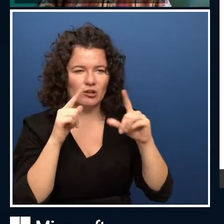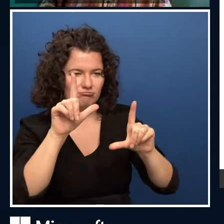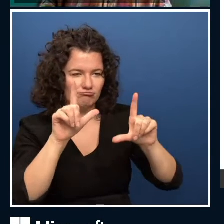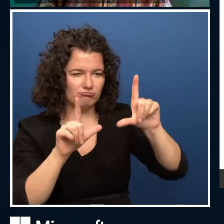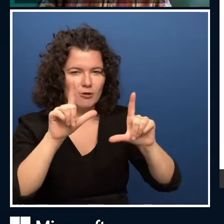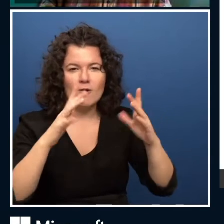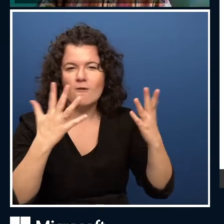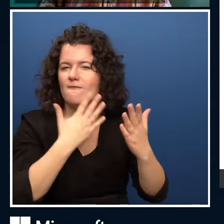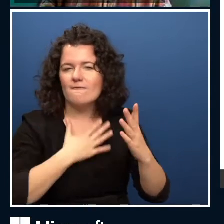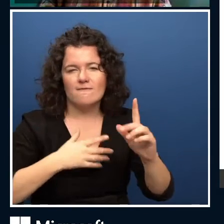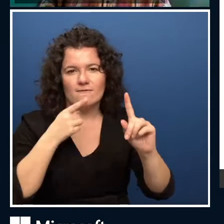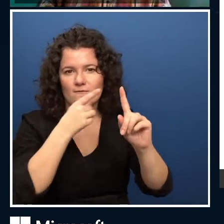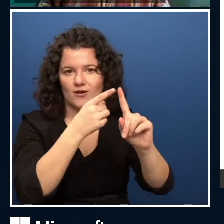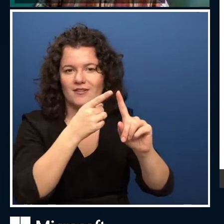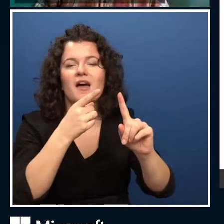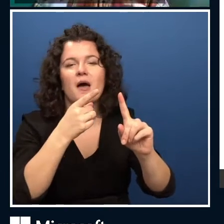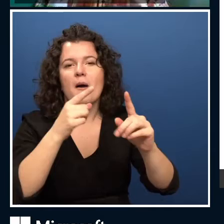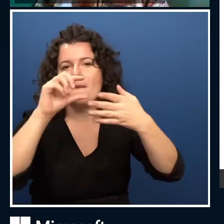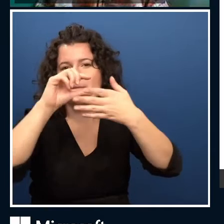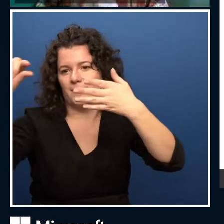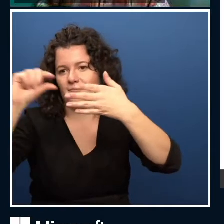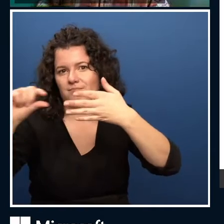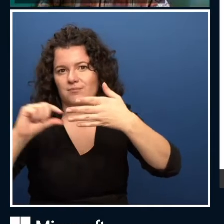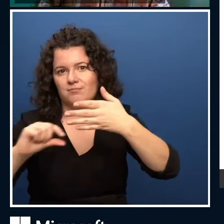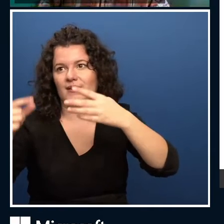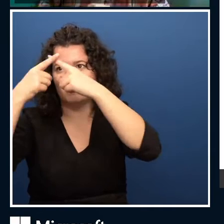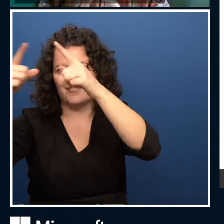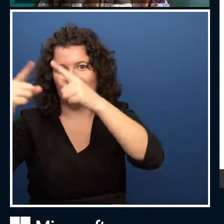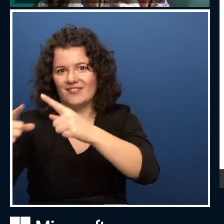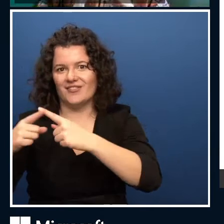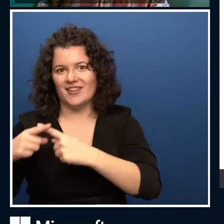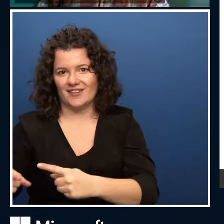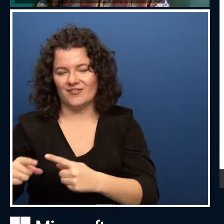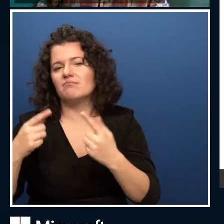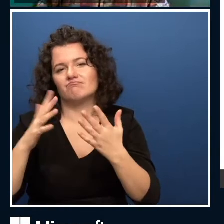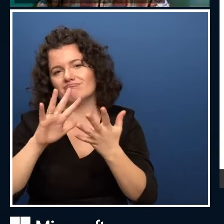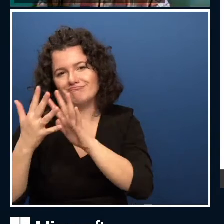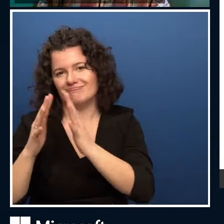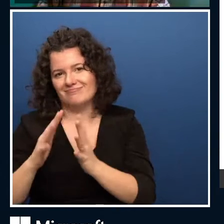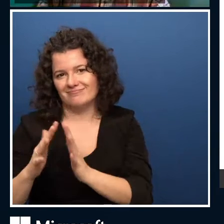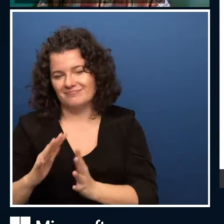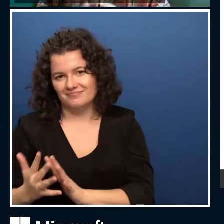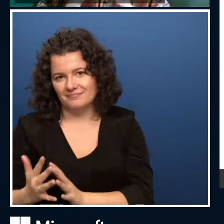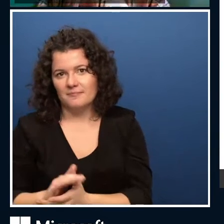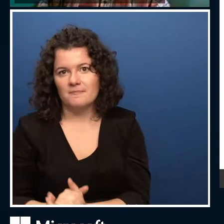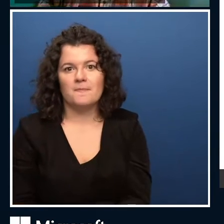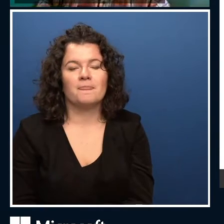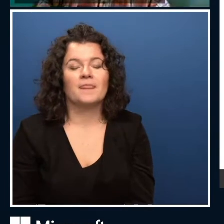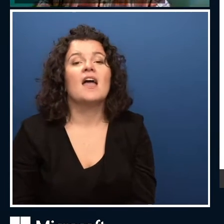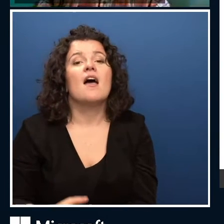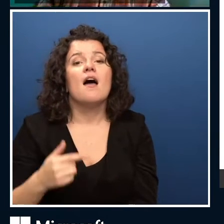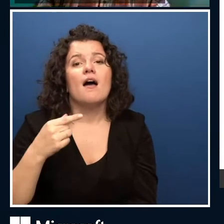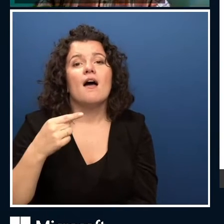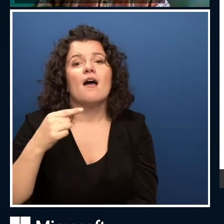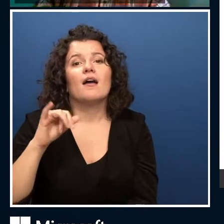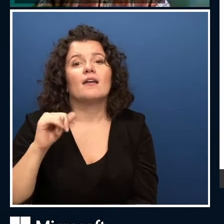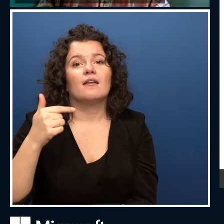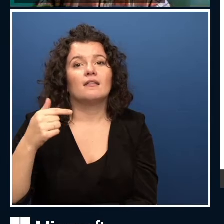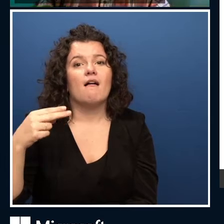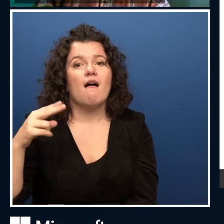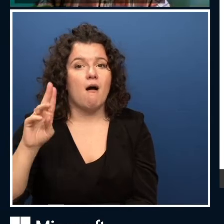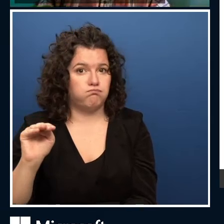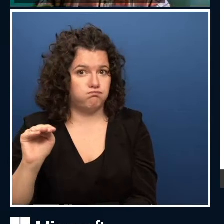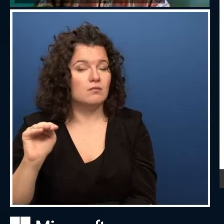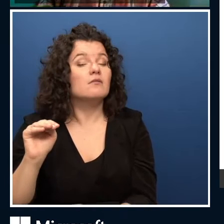Codespaces, this is a new technology which is now in beta in GitHub. If you have it enabled, you can open this